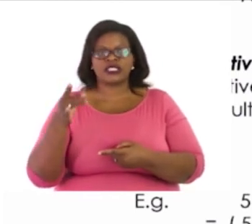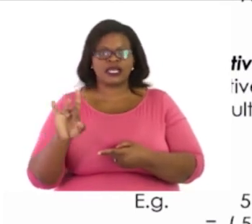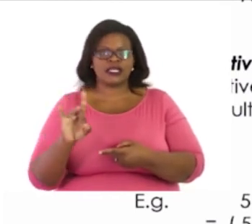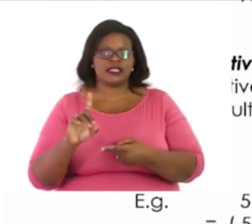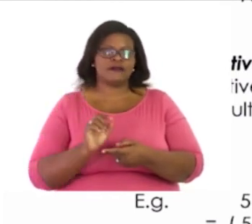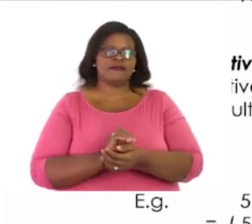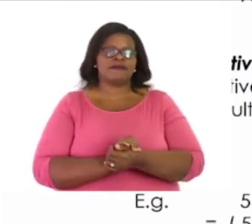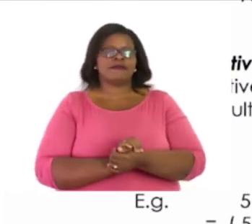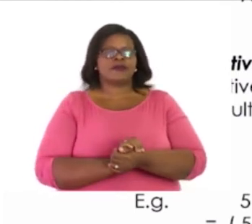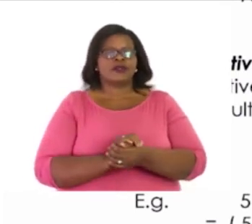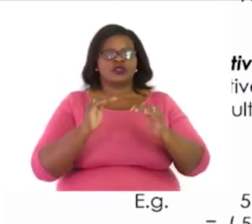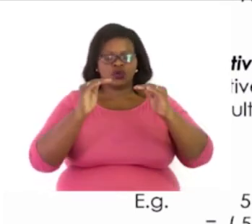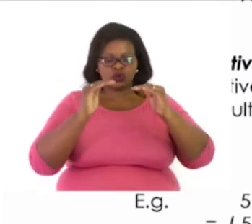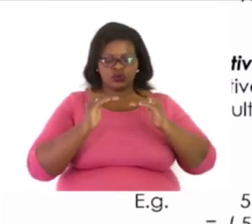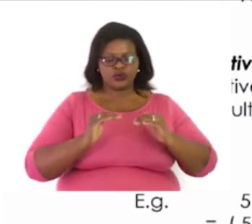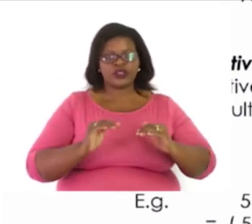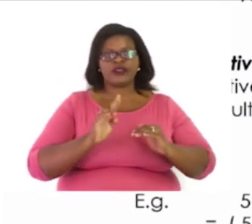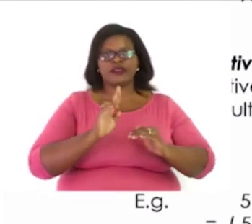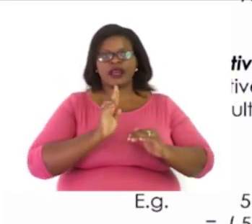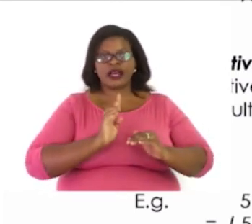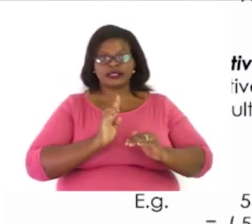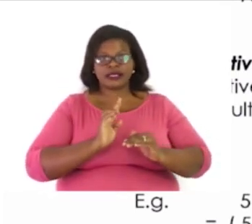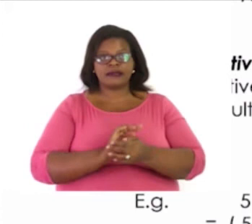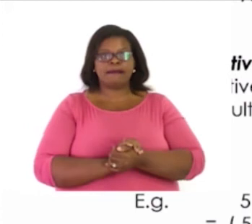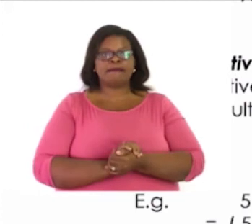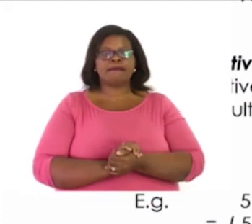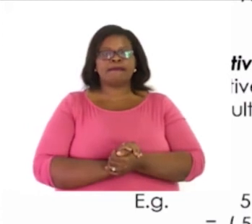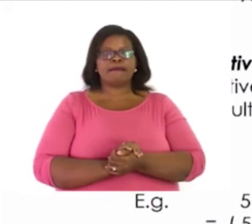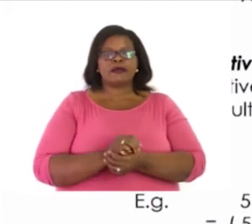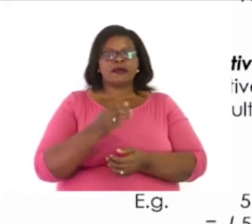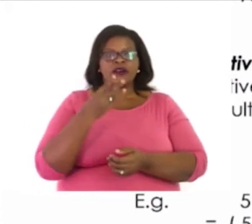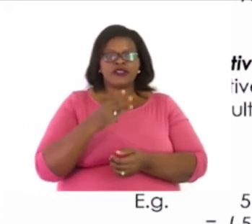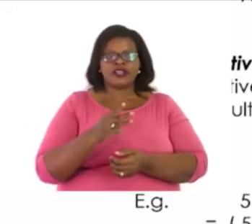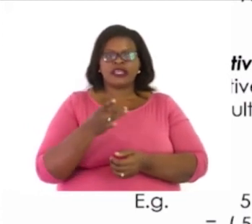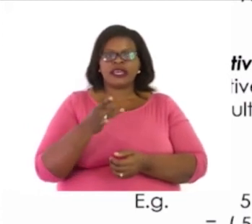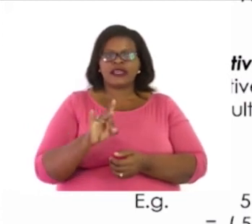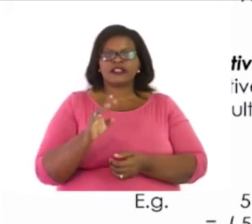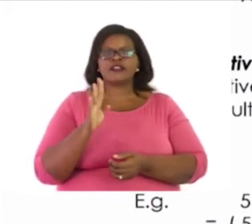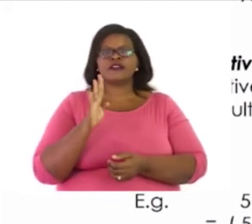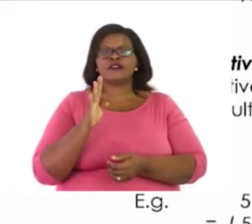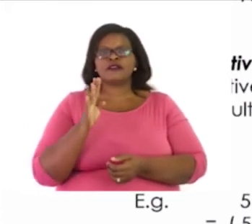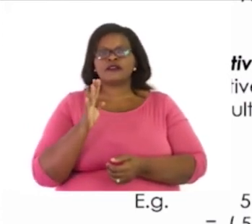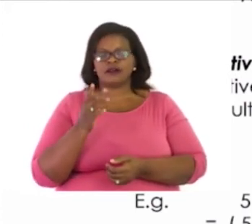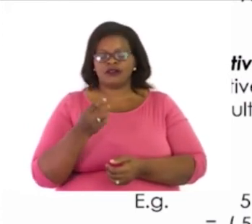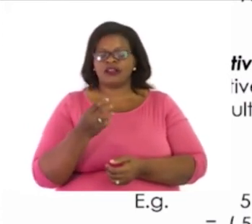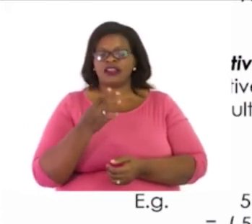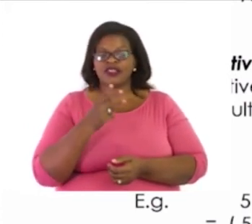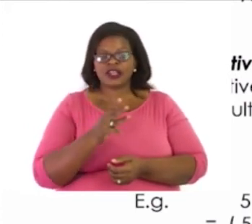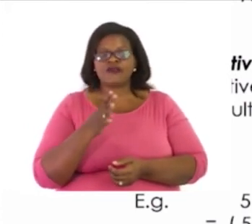328. And when I add it together, that will give me 348.